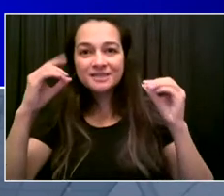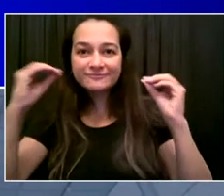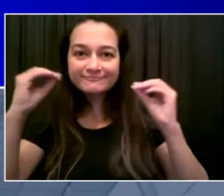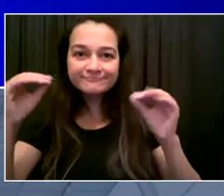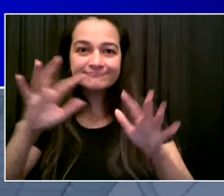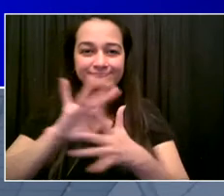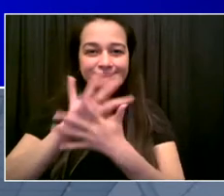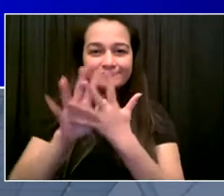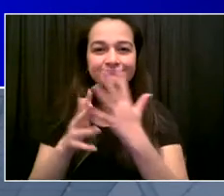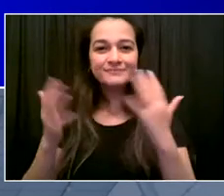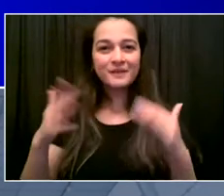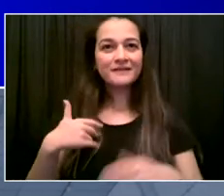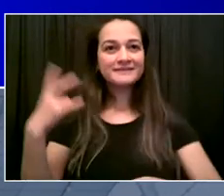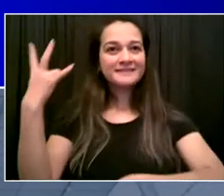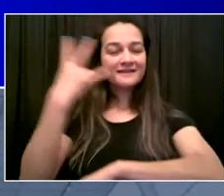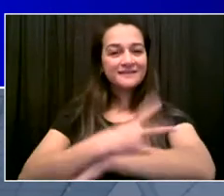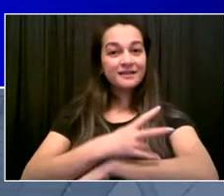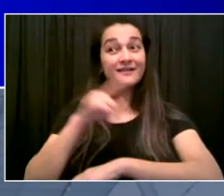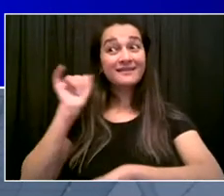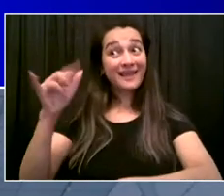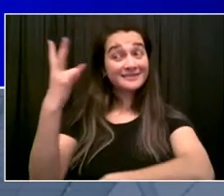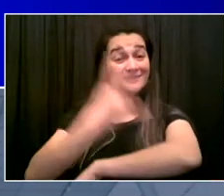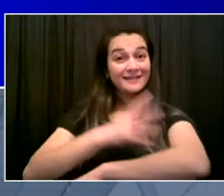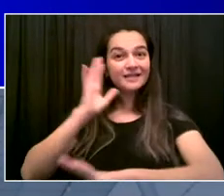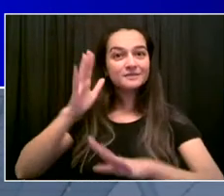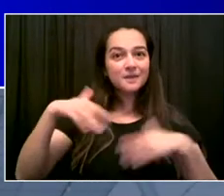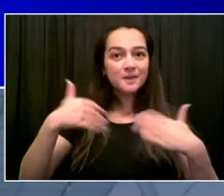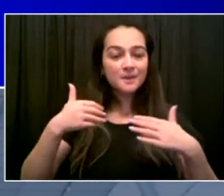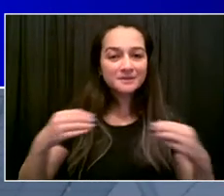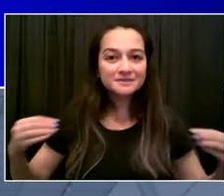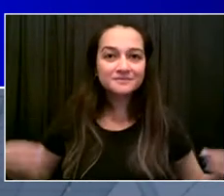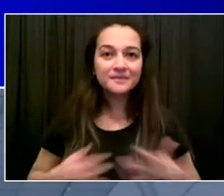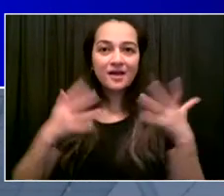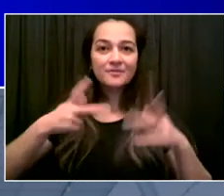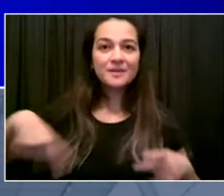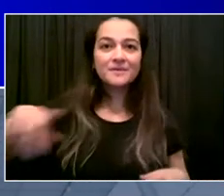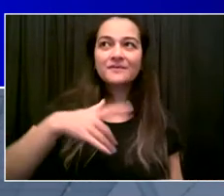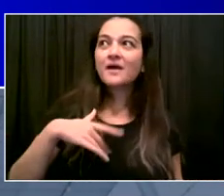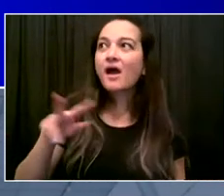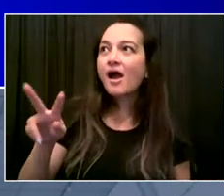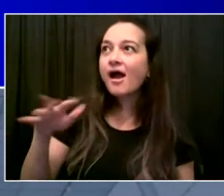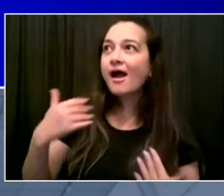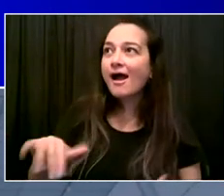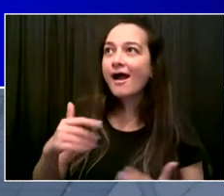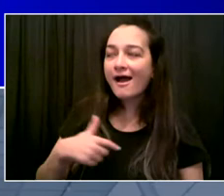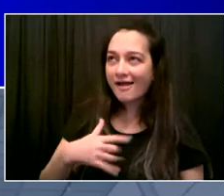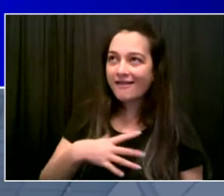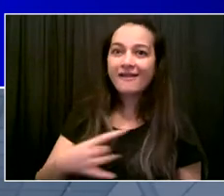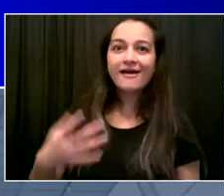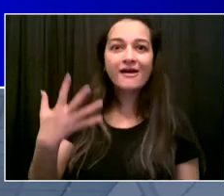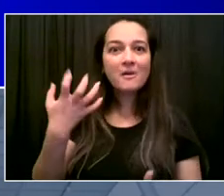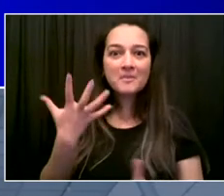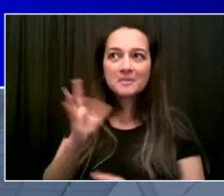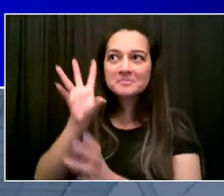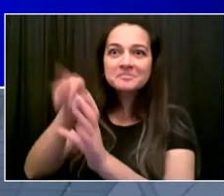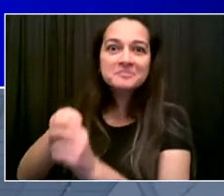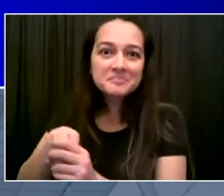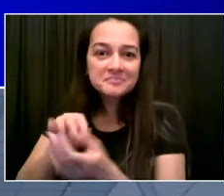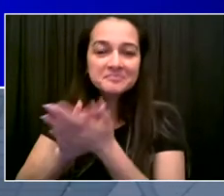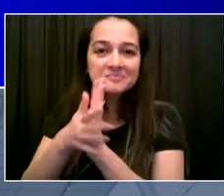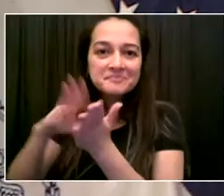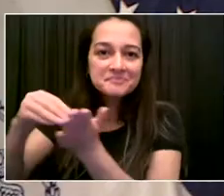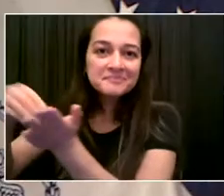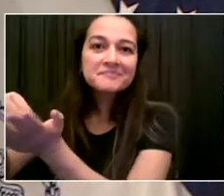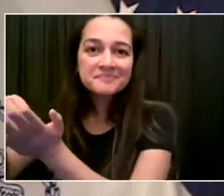of the artists who are leading the way and are inspiring people in their communities and beyond to really see this